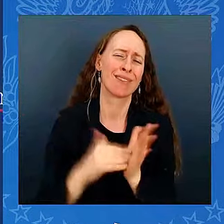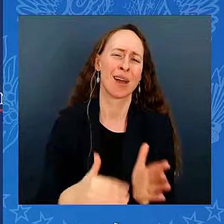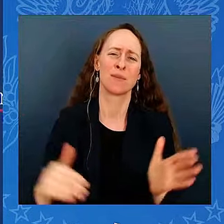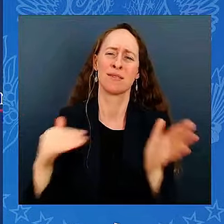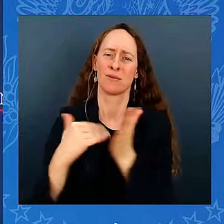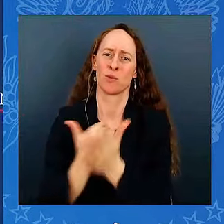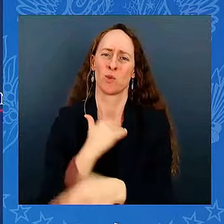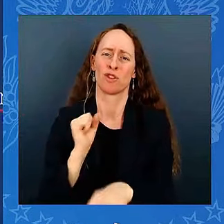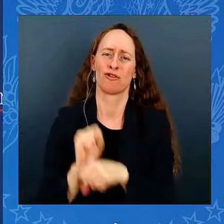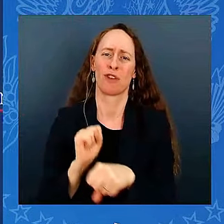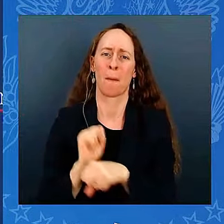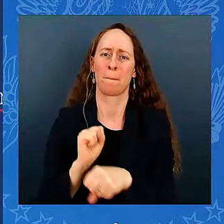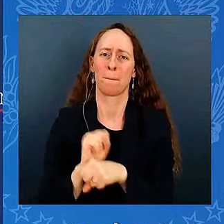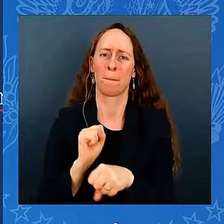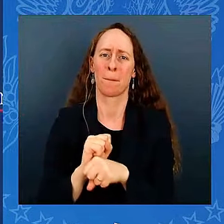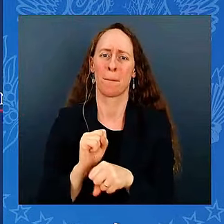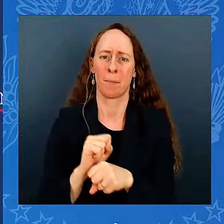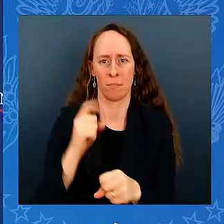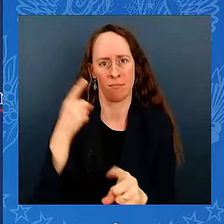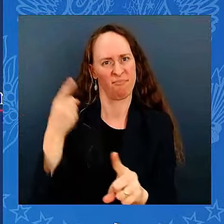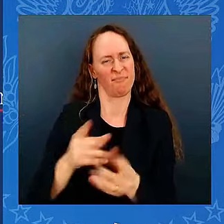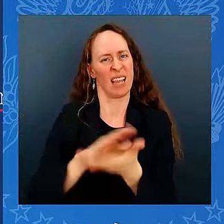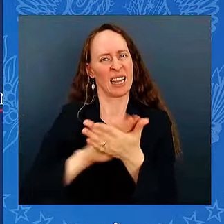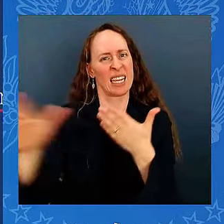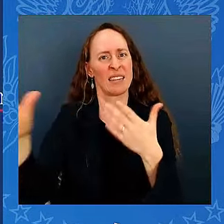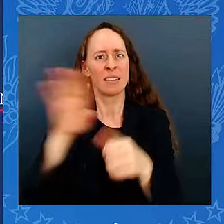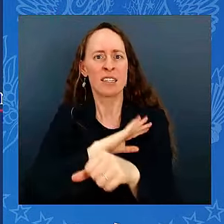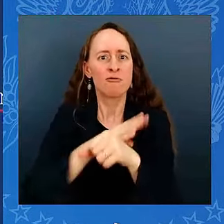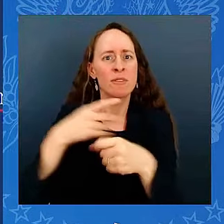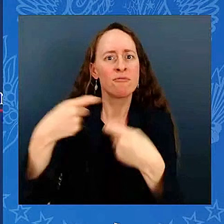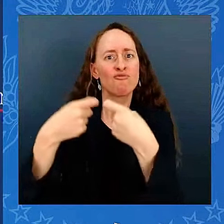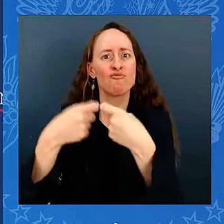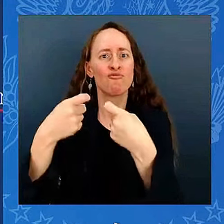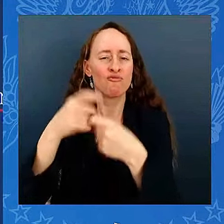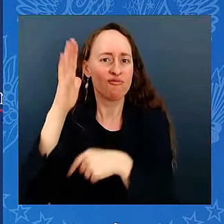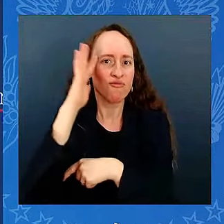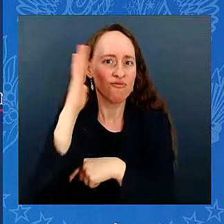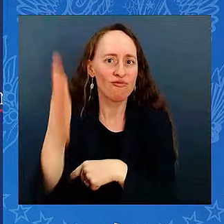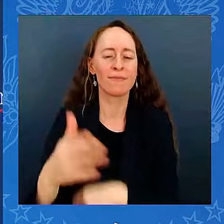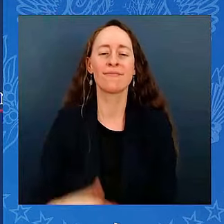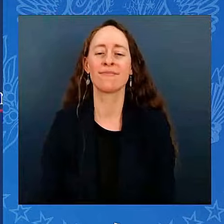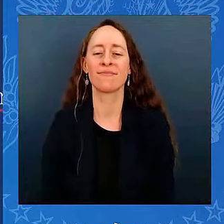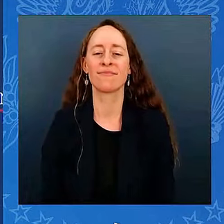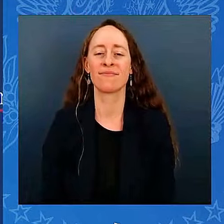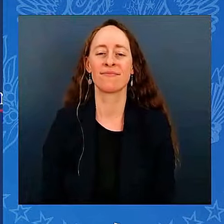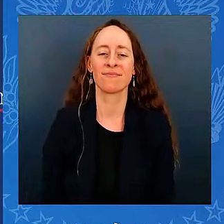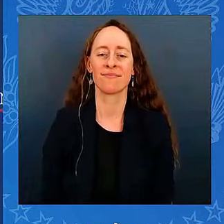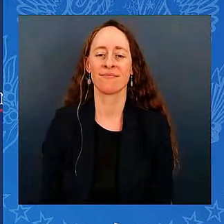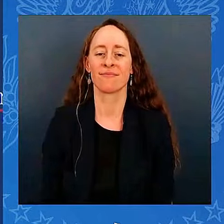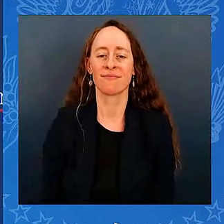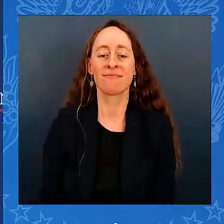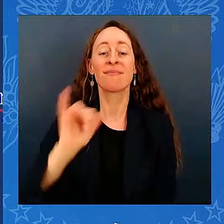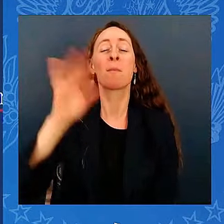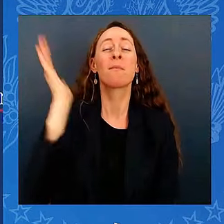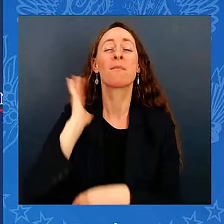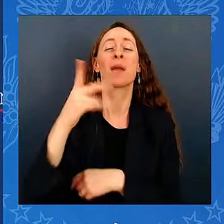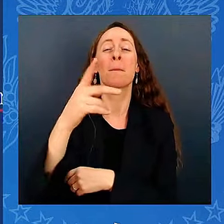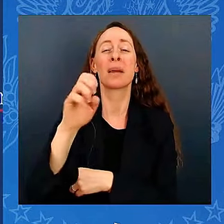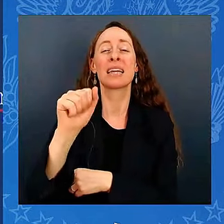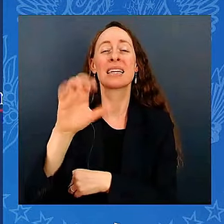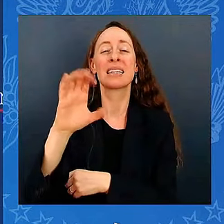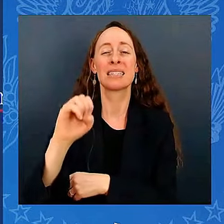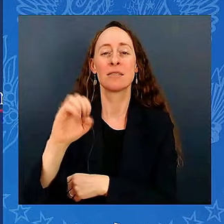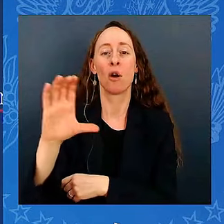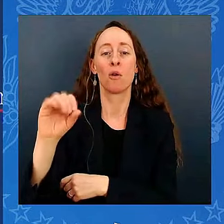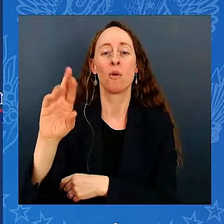set up a Climate Corps, just like the Peace Corps. It's going to — you watch what happened to that. Lower energy costs for families with tax credits.